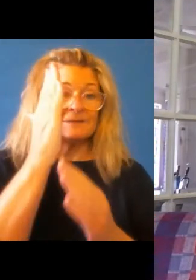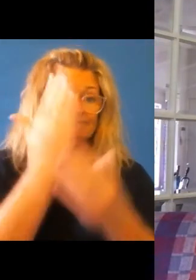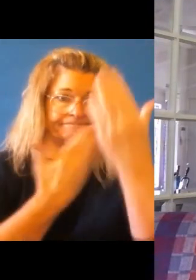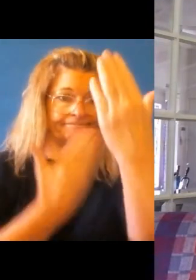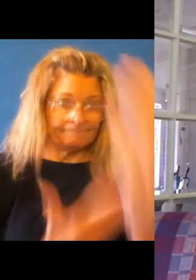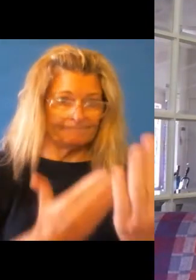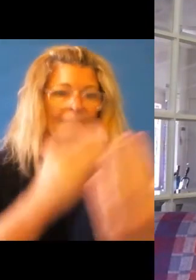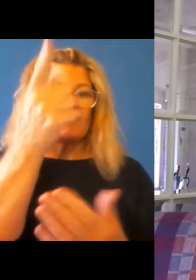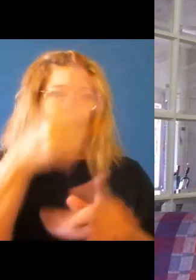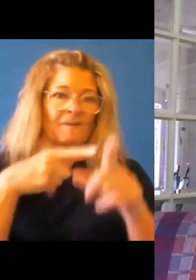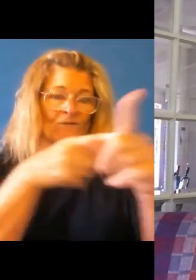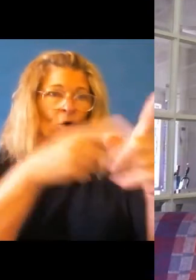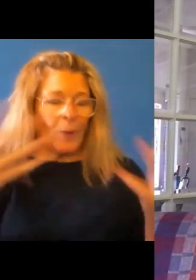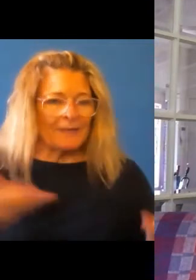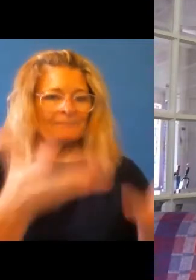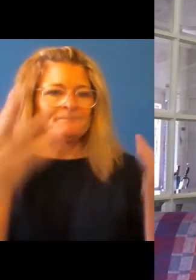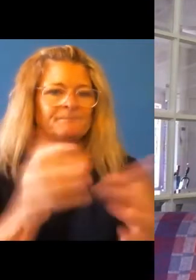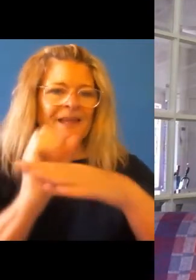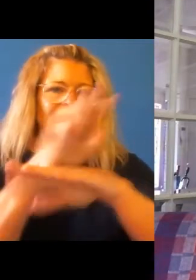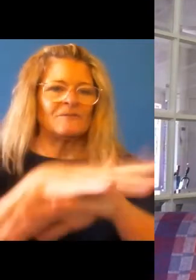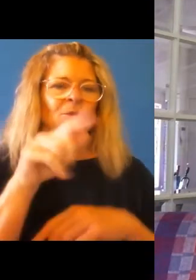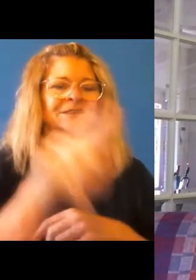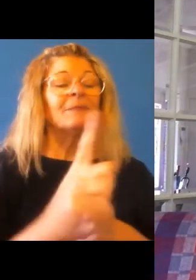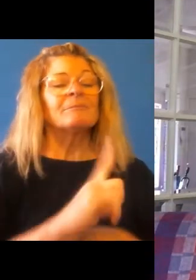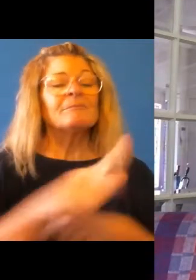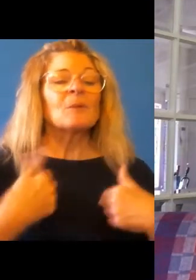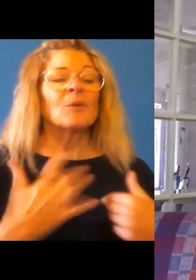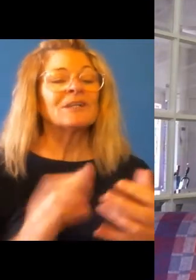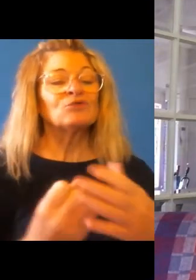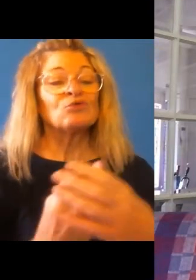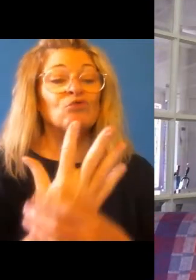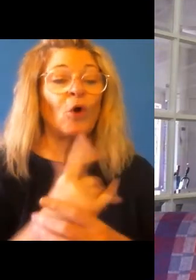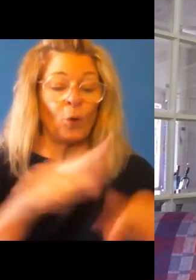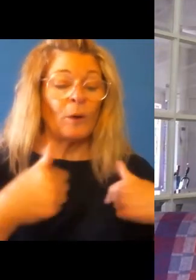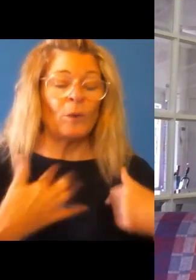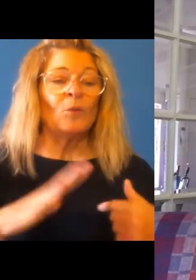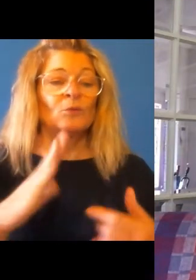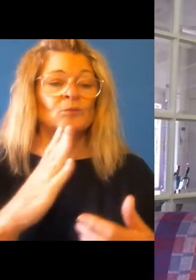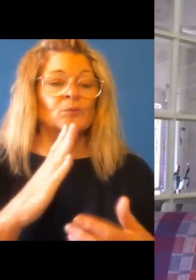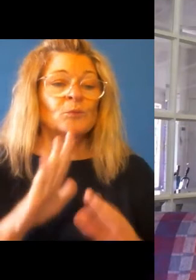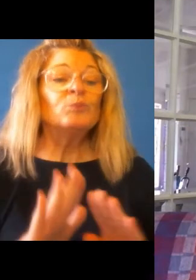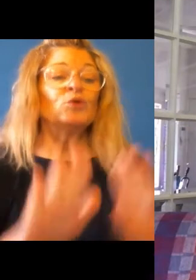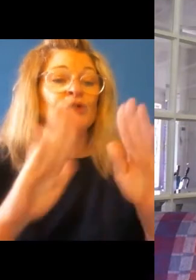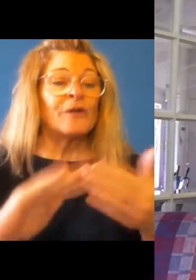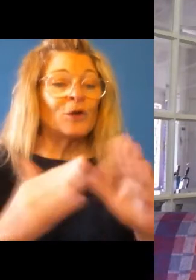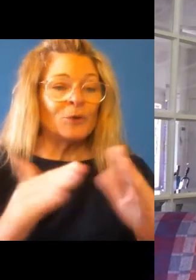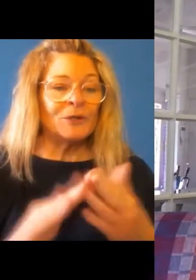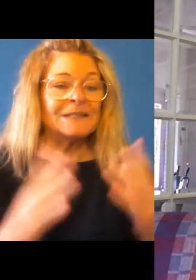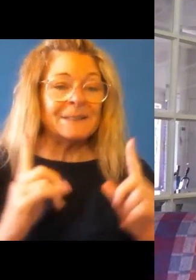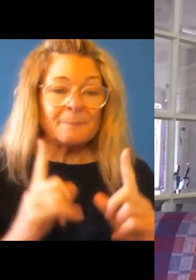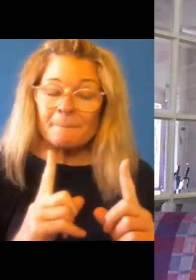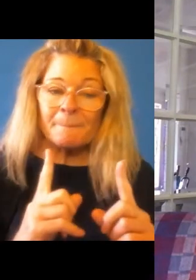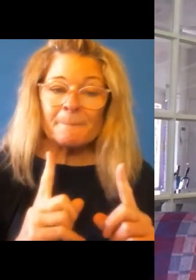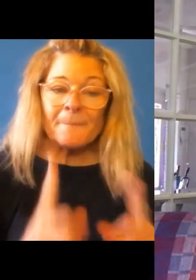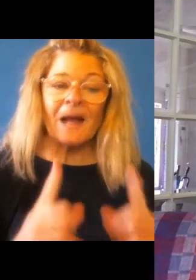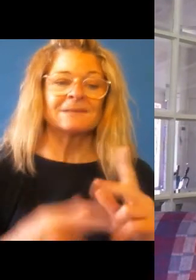very bold. And, and, uh, if we don't, if we want to really push issues, we've got to do it from, you know, and, and I, I